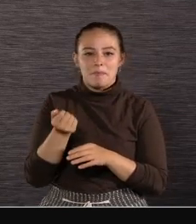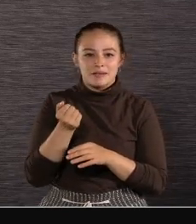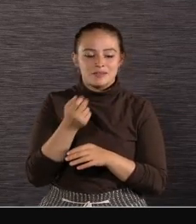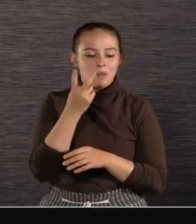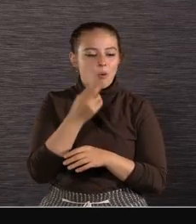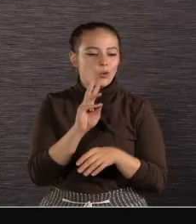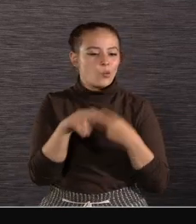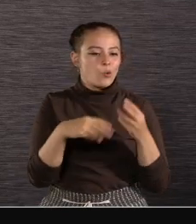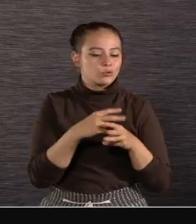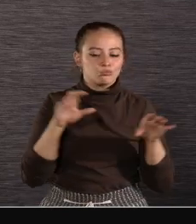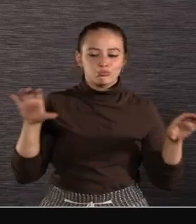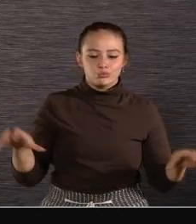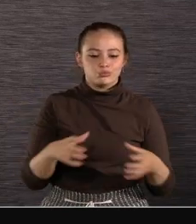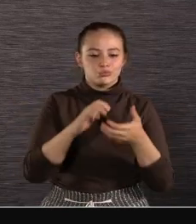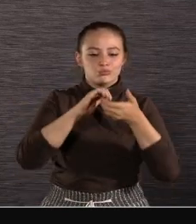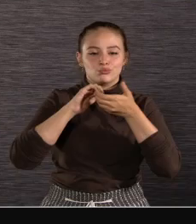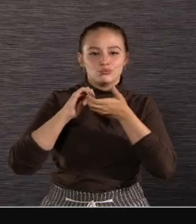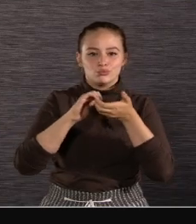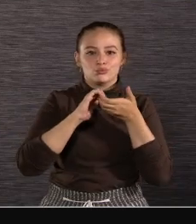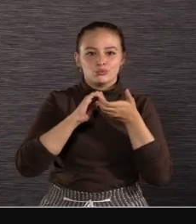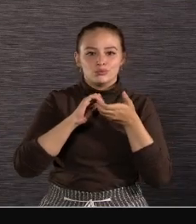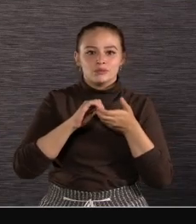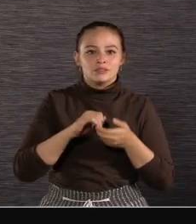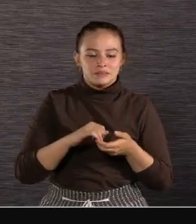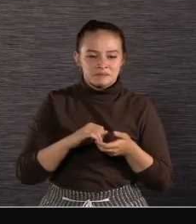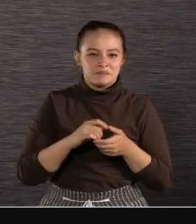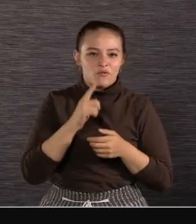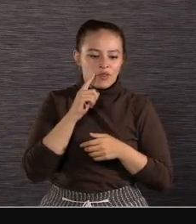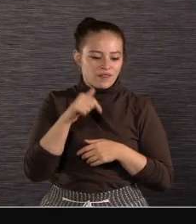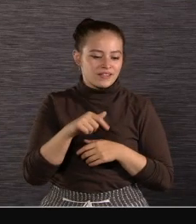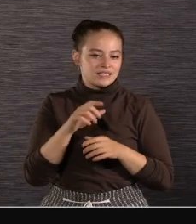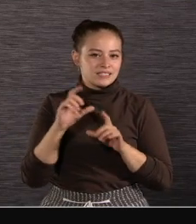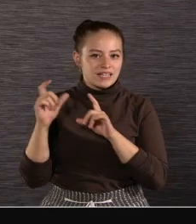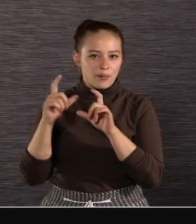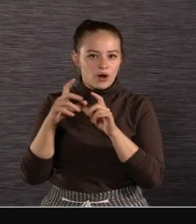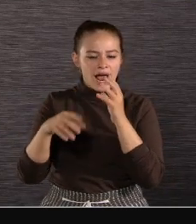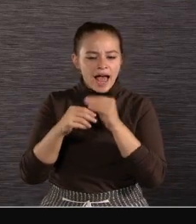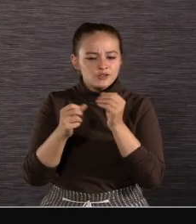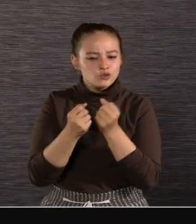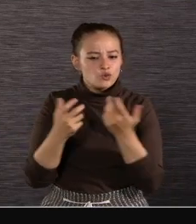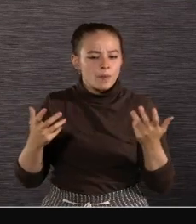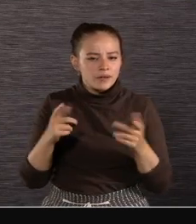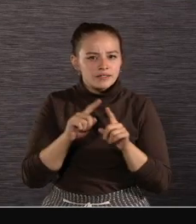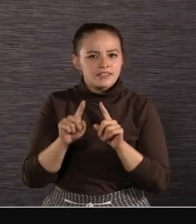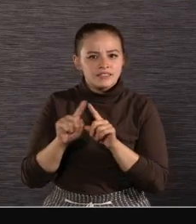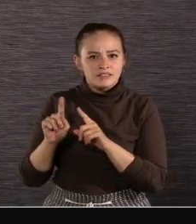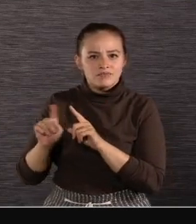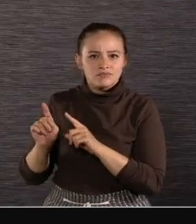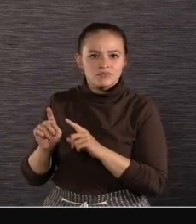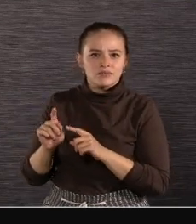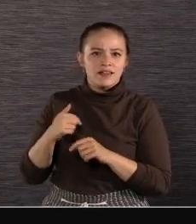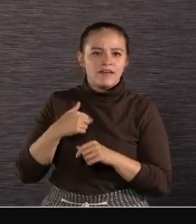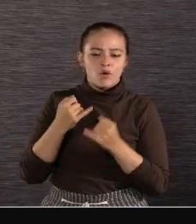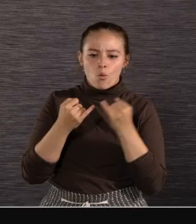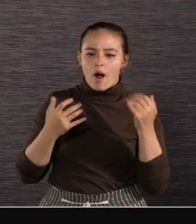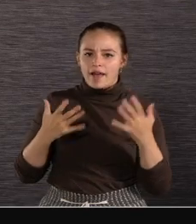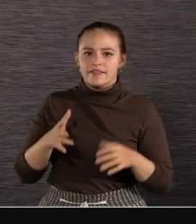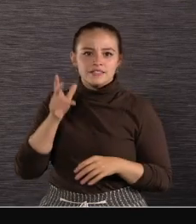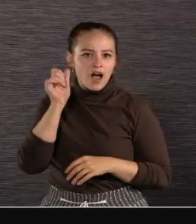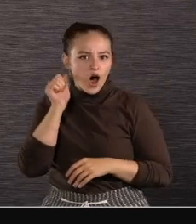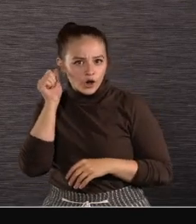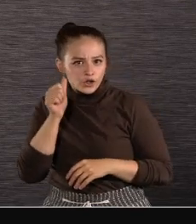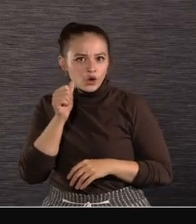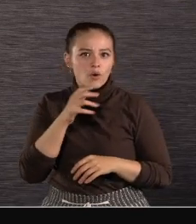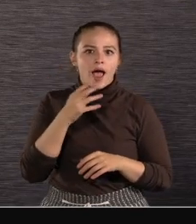To our most affordable 4K Native global shutter camera To advances in drones Wireless audio and monitors